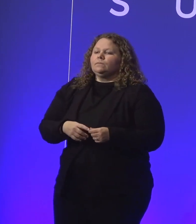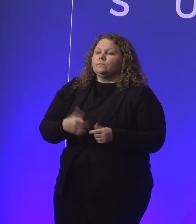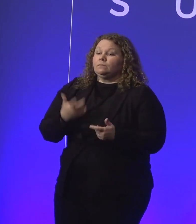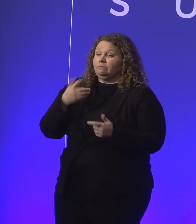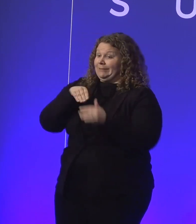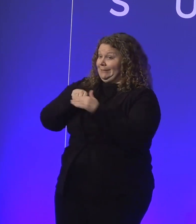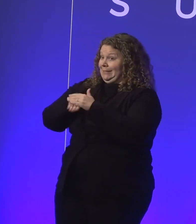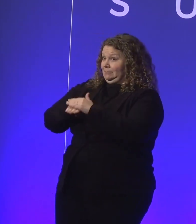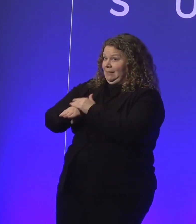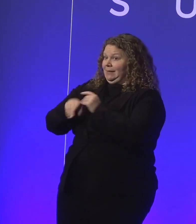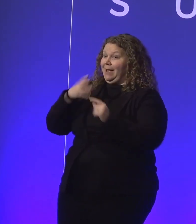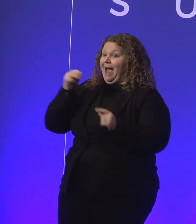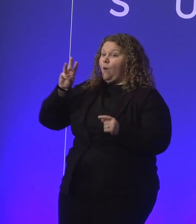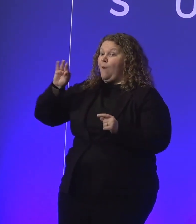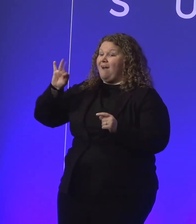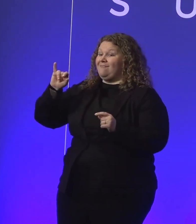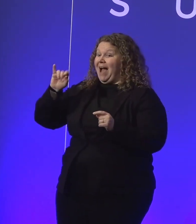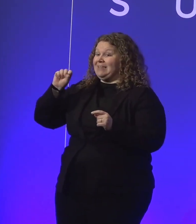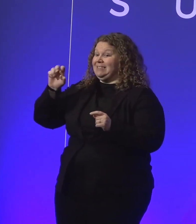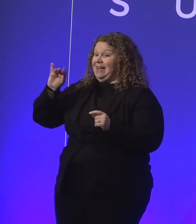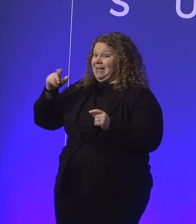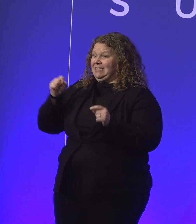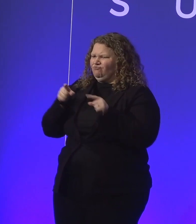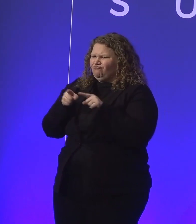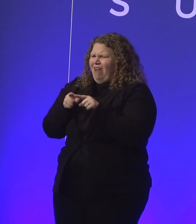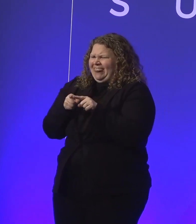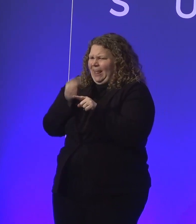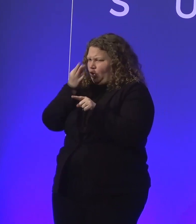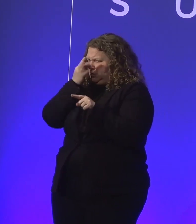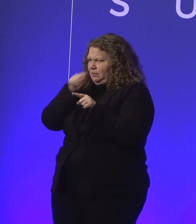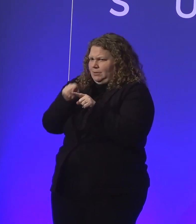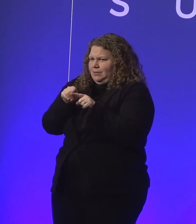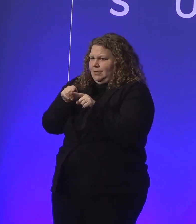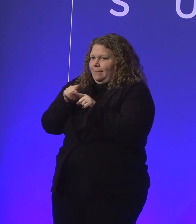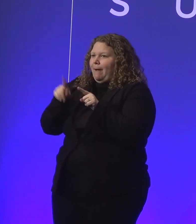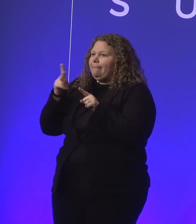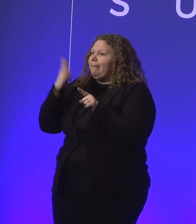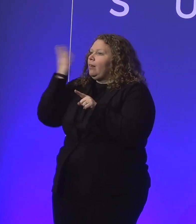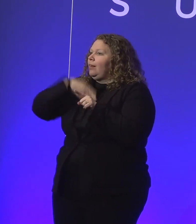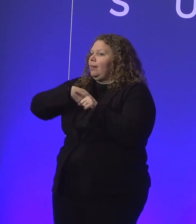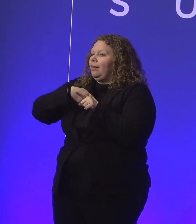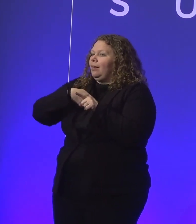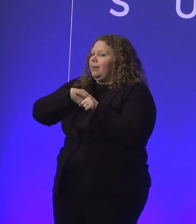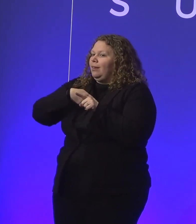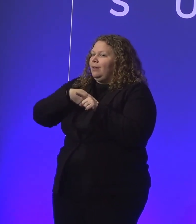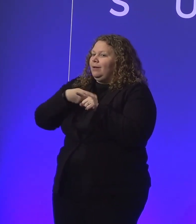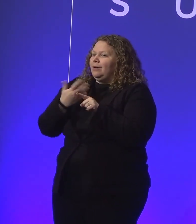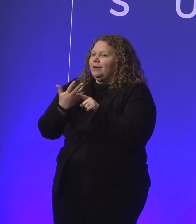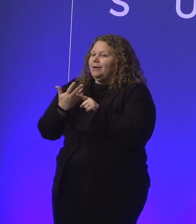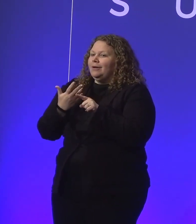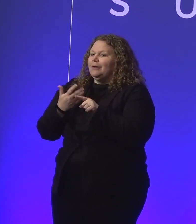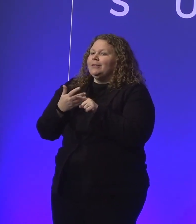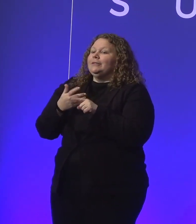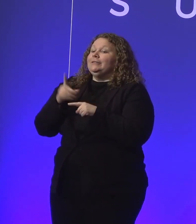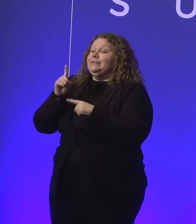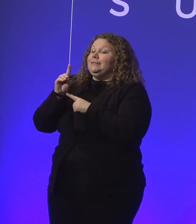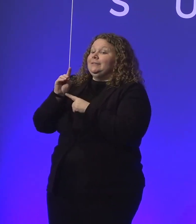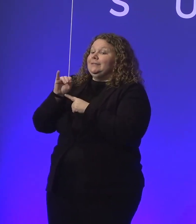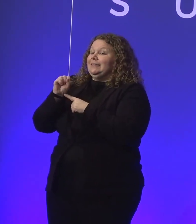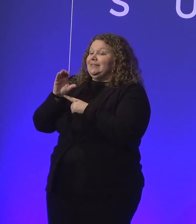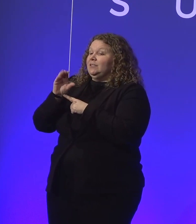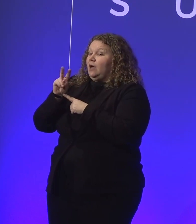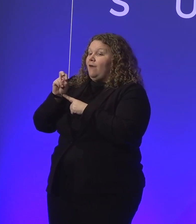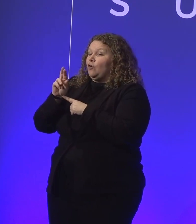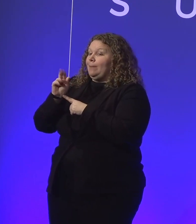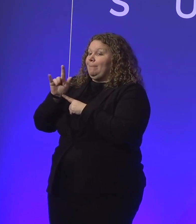So we may not have to do training settings in the training sessions like this in the future because we know that discoverability has been worked on. Projects like this